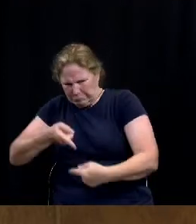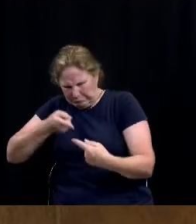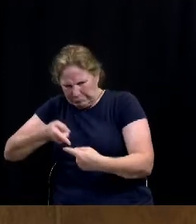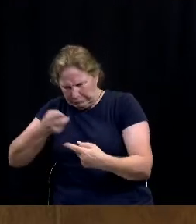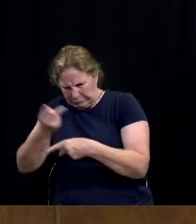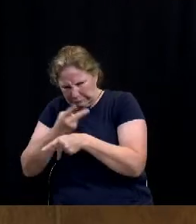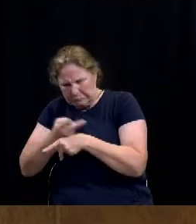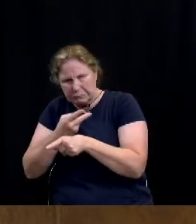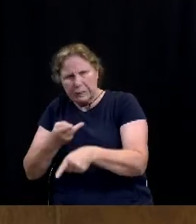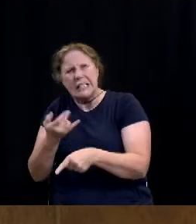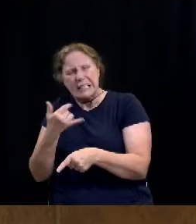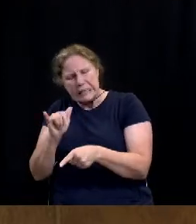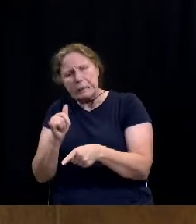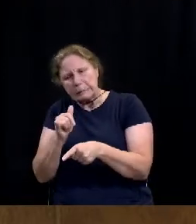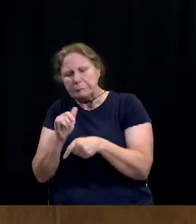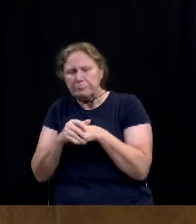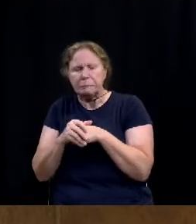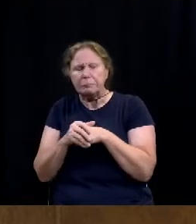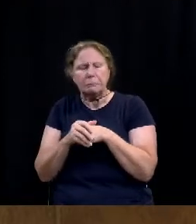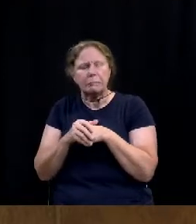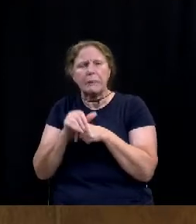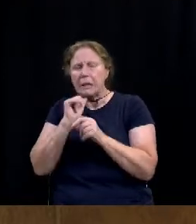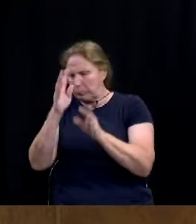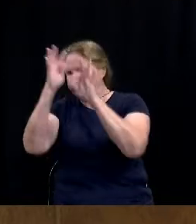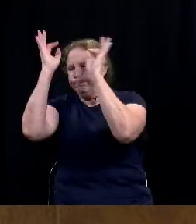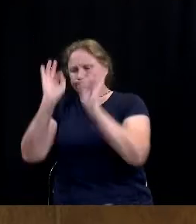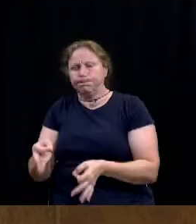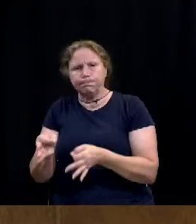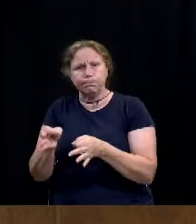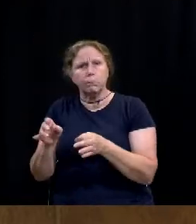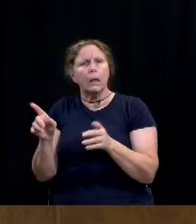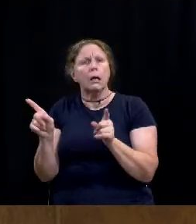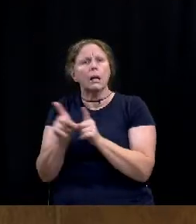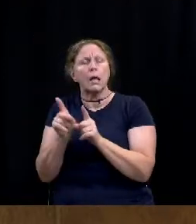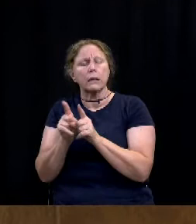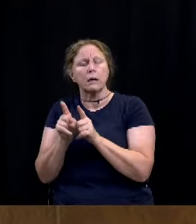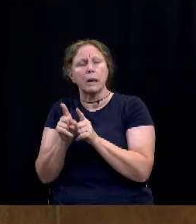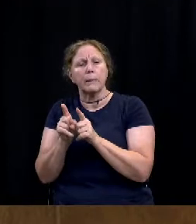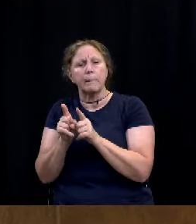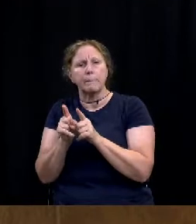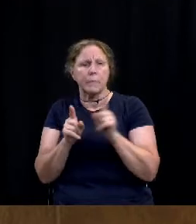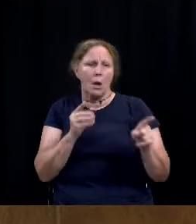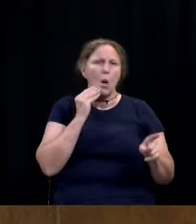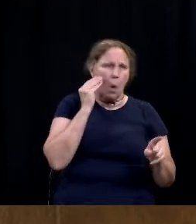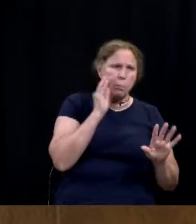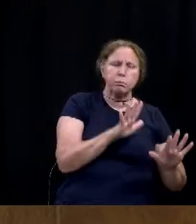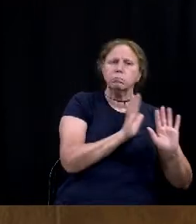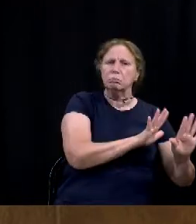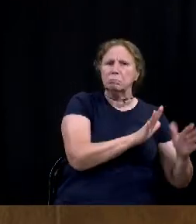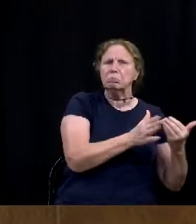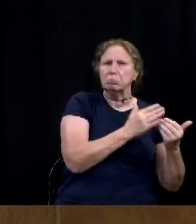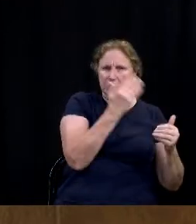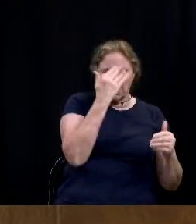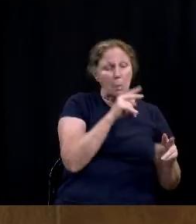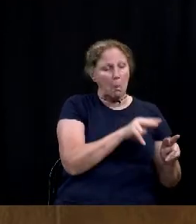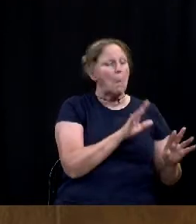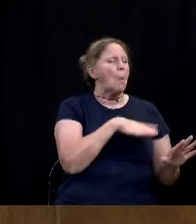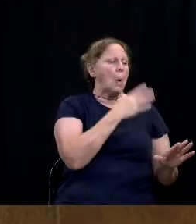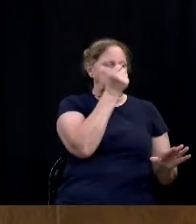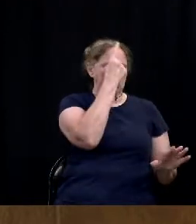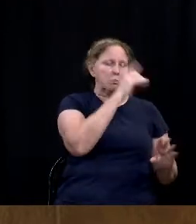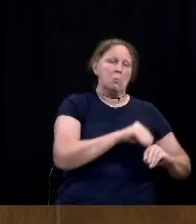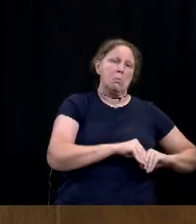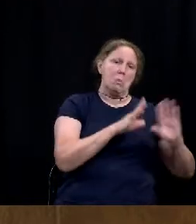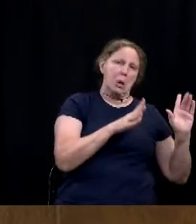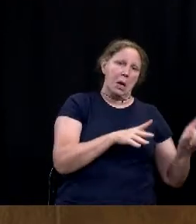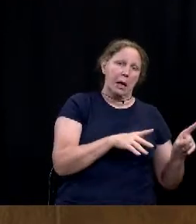it's still, it's not a widget-like deal, kind of like the residential side of it where we can kind of look pretty clearly at what it is.